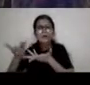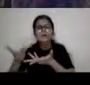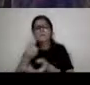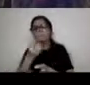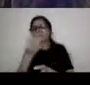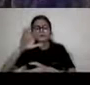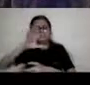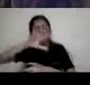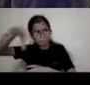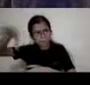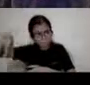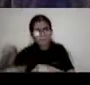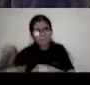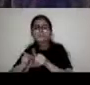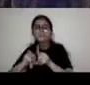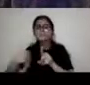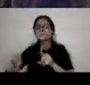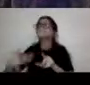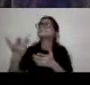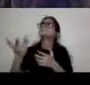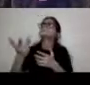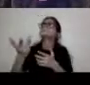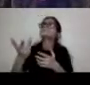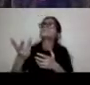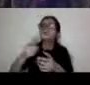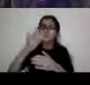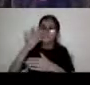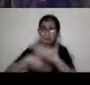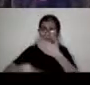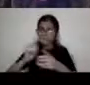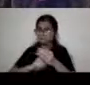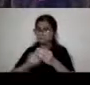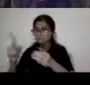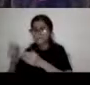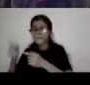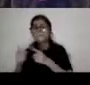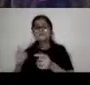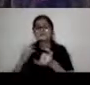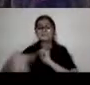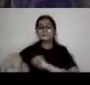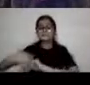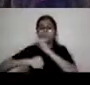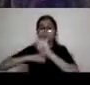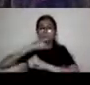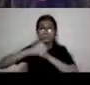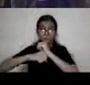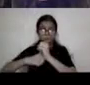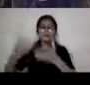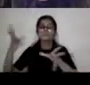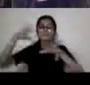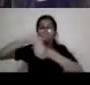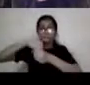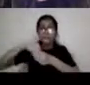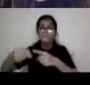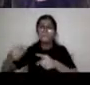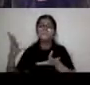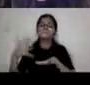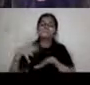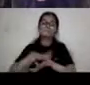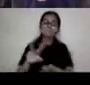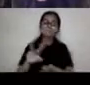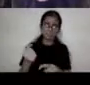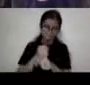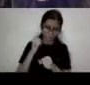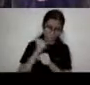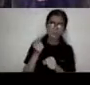the question is that disability is excluded in Singapore. It's included, but it's included in this way by the government that's